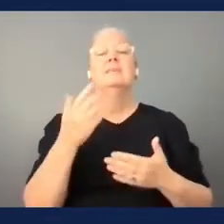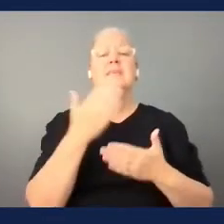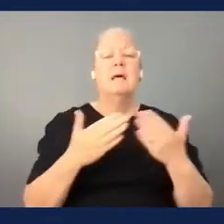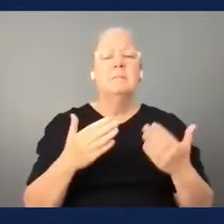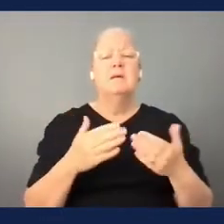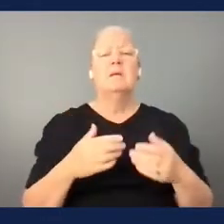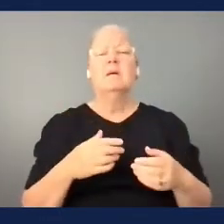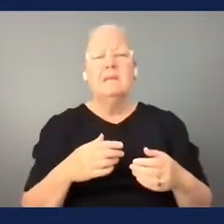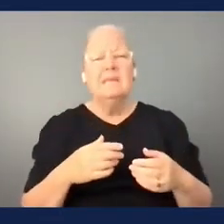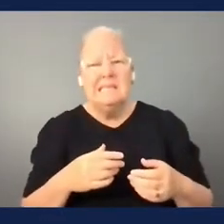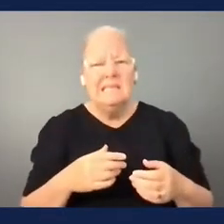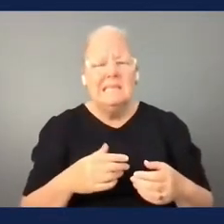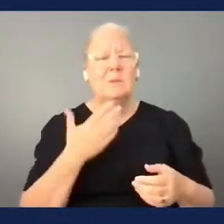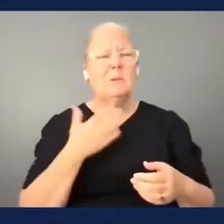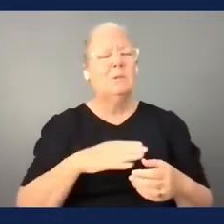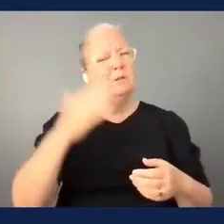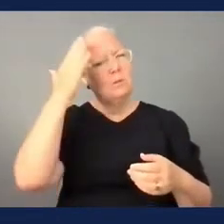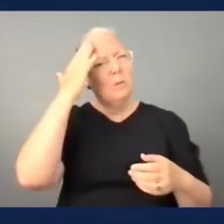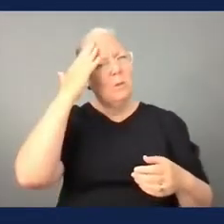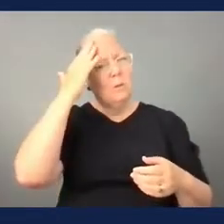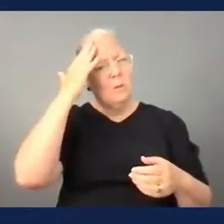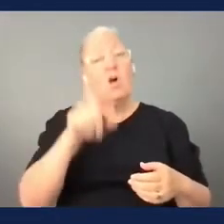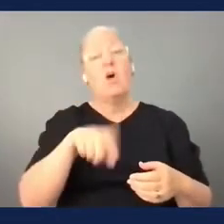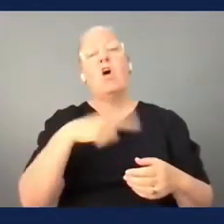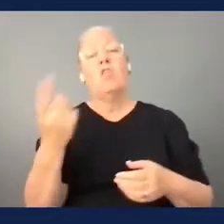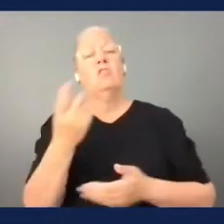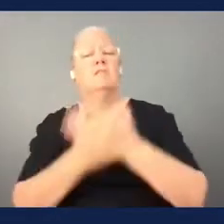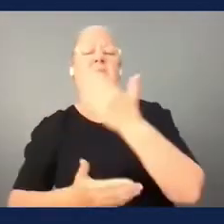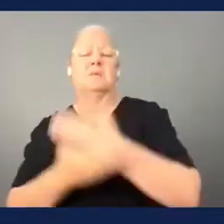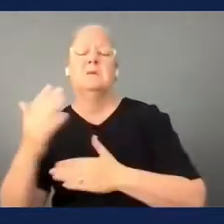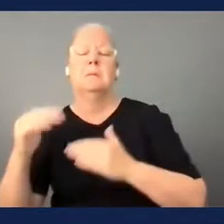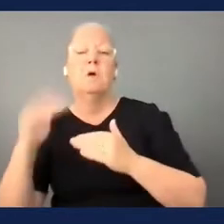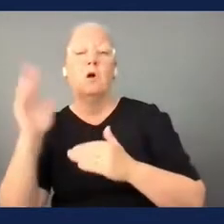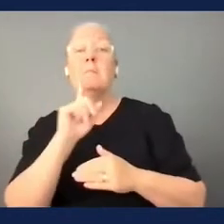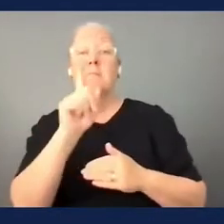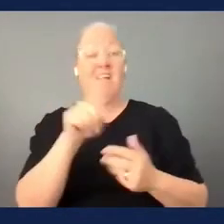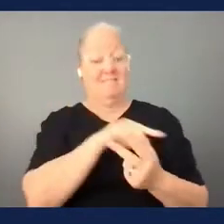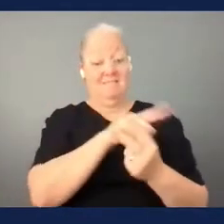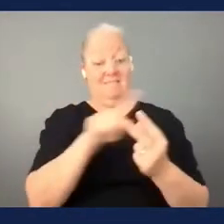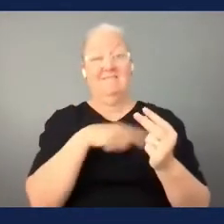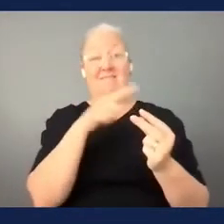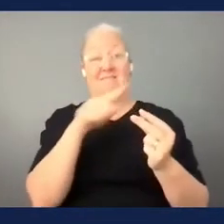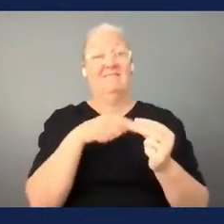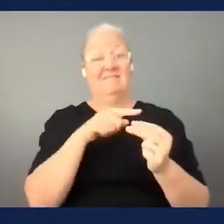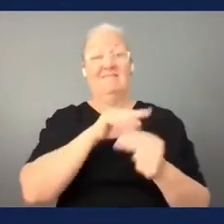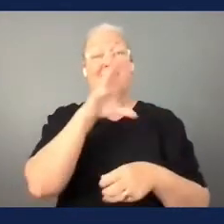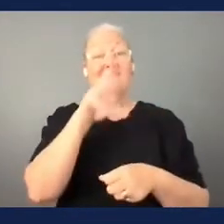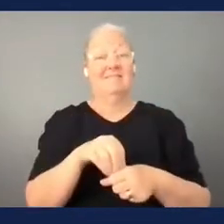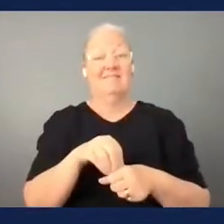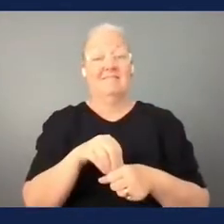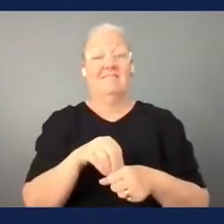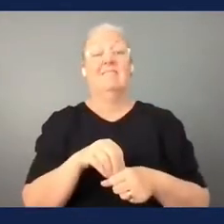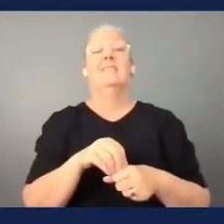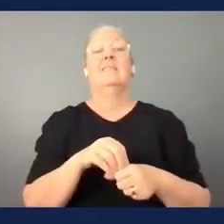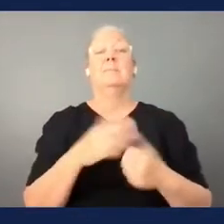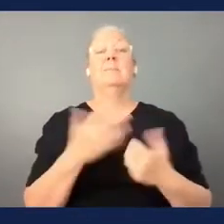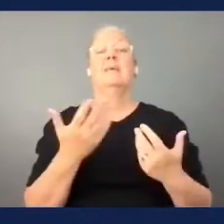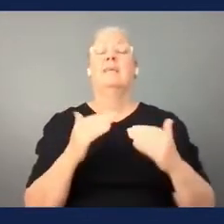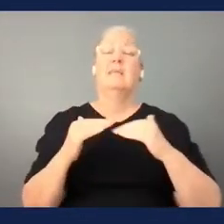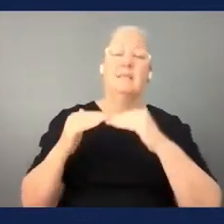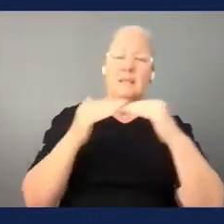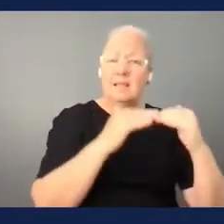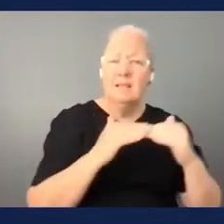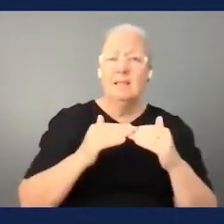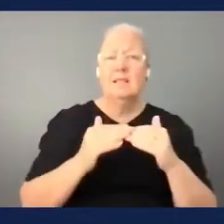and some like most of them said disability but in fact it's all three it's being parallel being equal it's being disabled it's being part of the